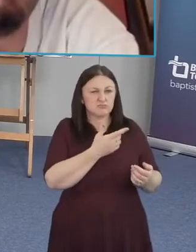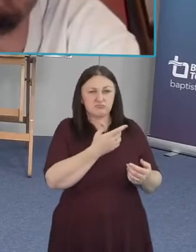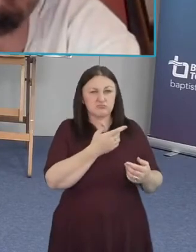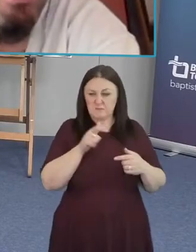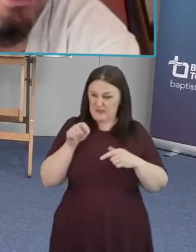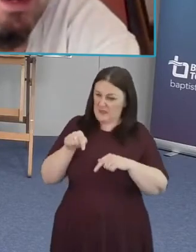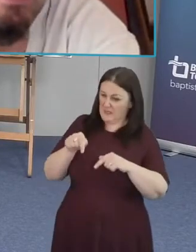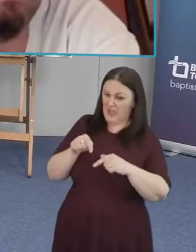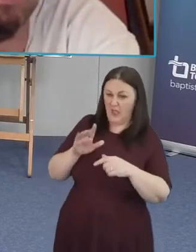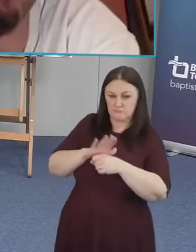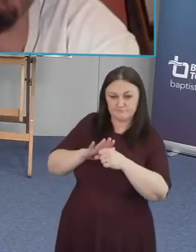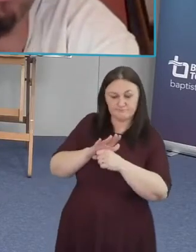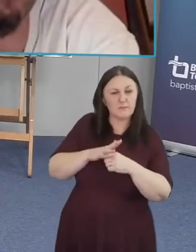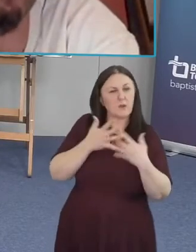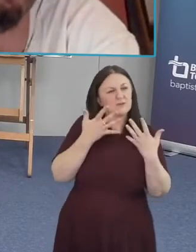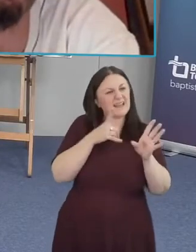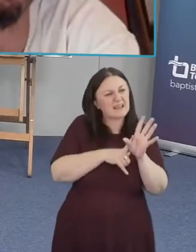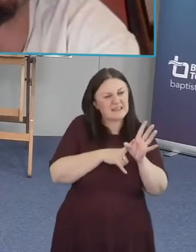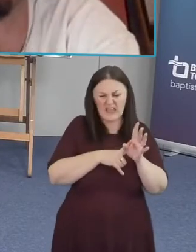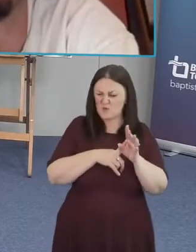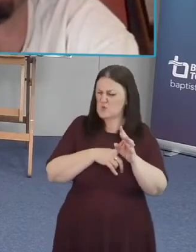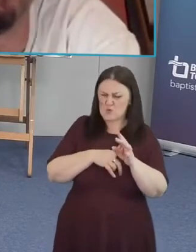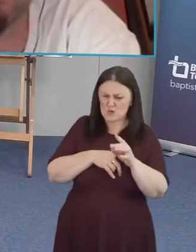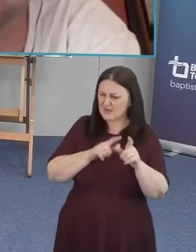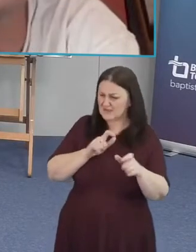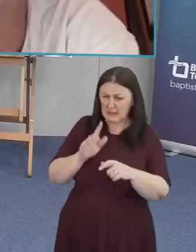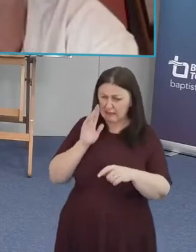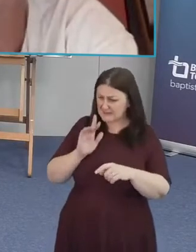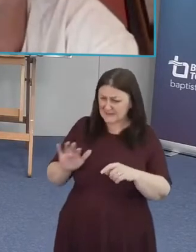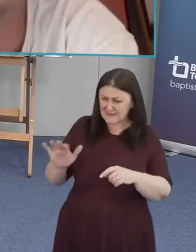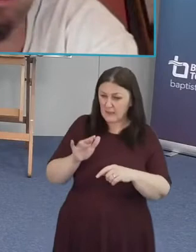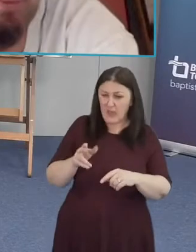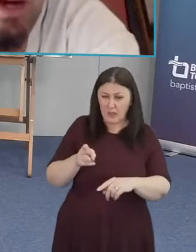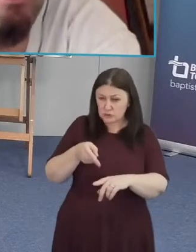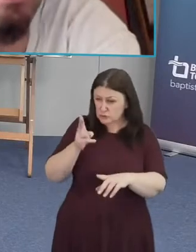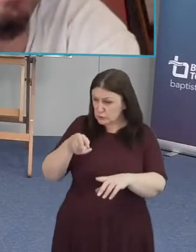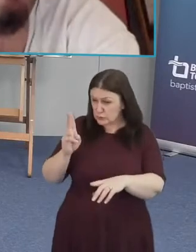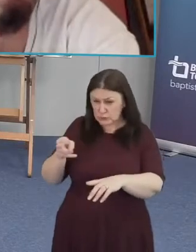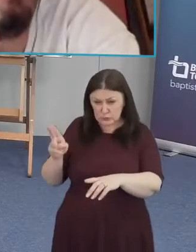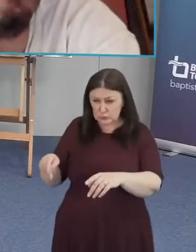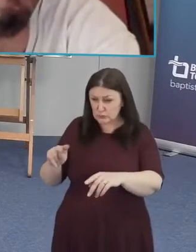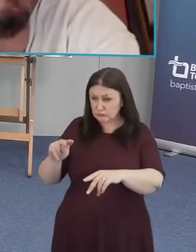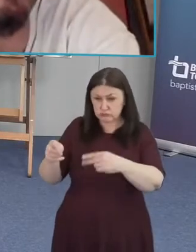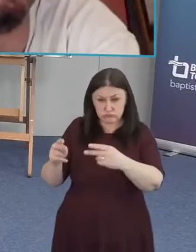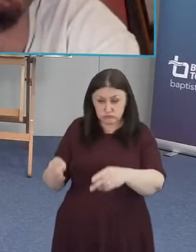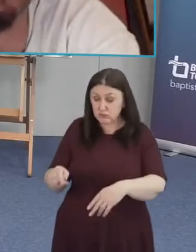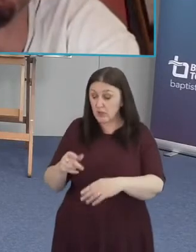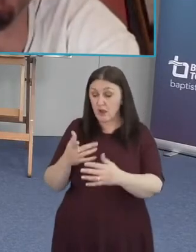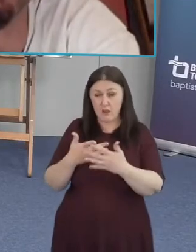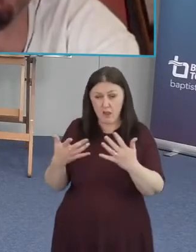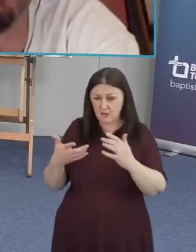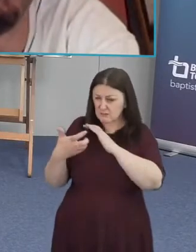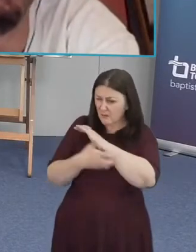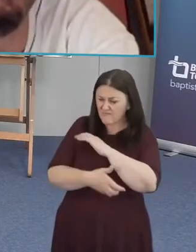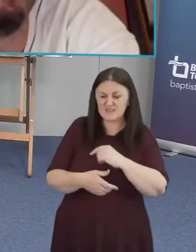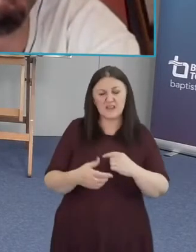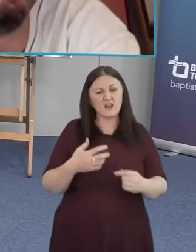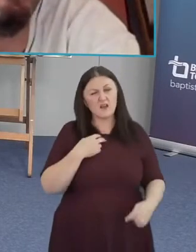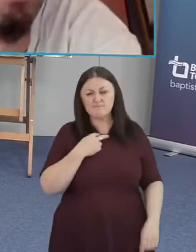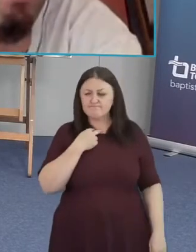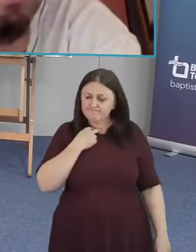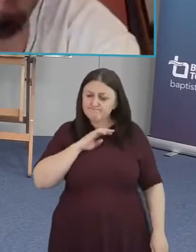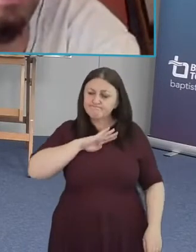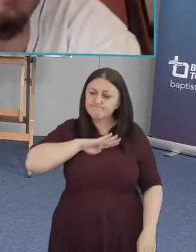and we were still seeing people shot on our streets we were still seeing a lot of poverty and i was pretty discouraged and i said to john